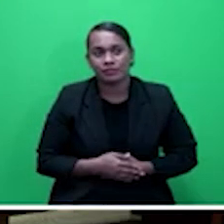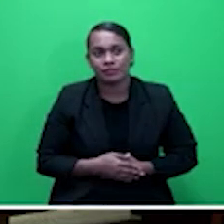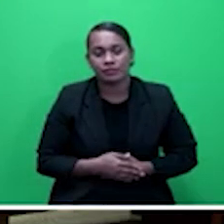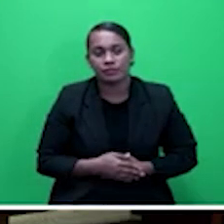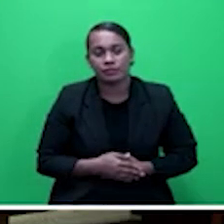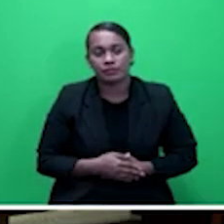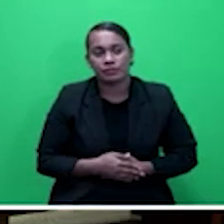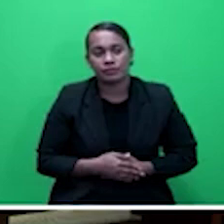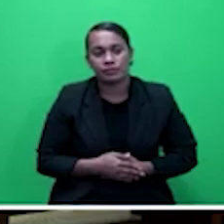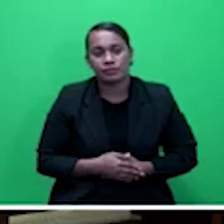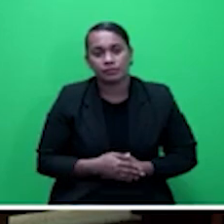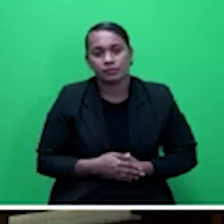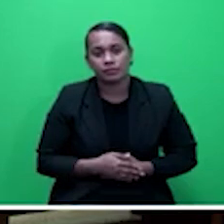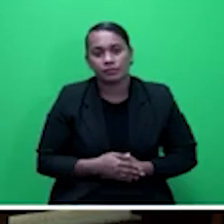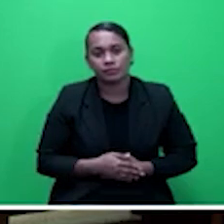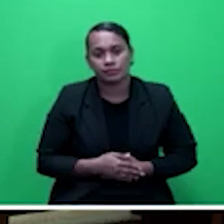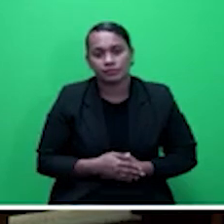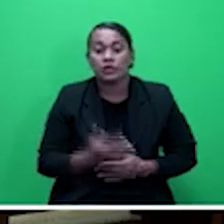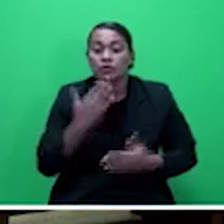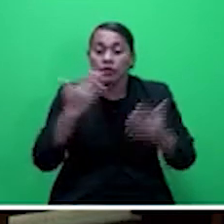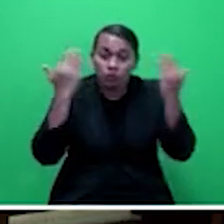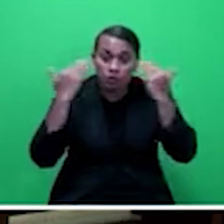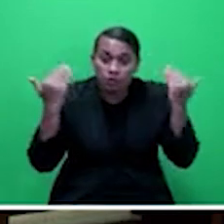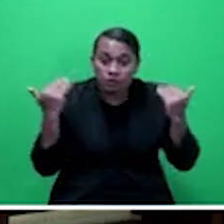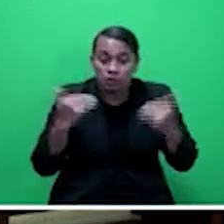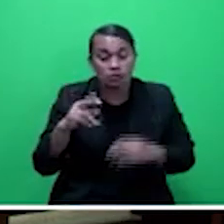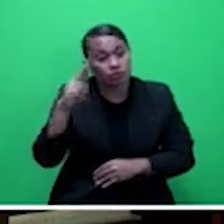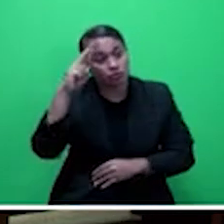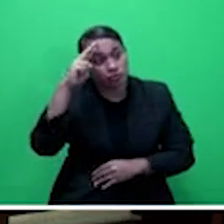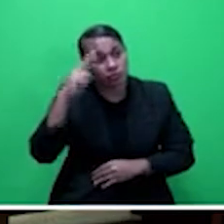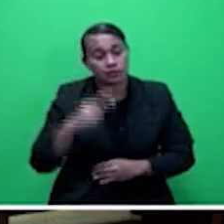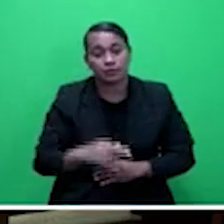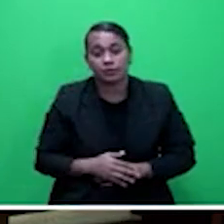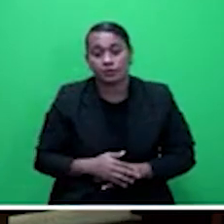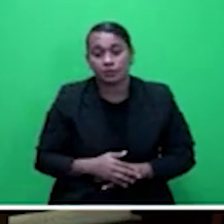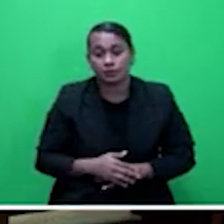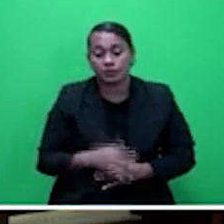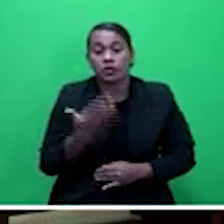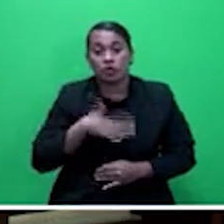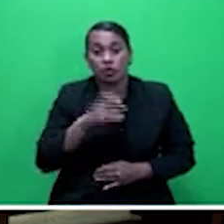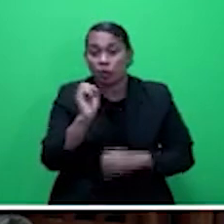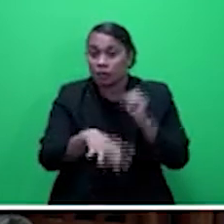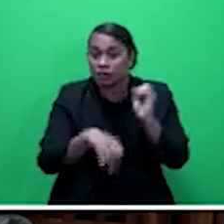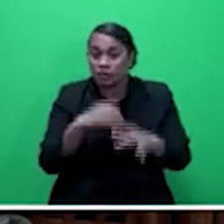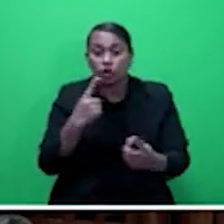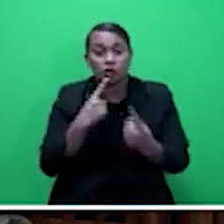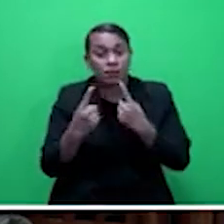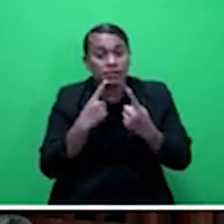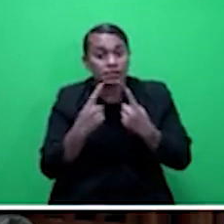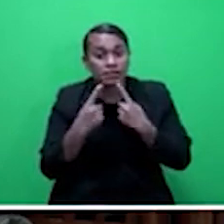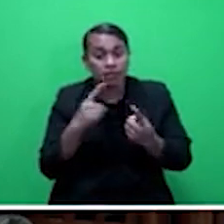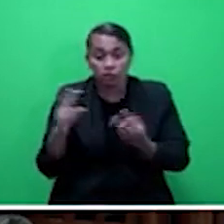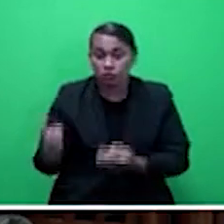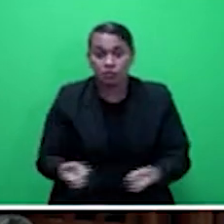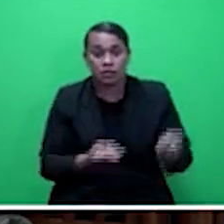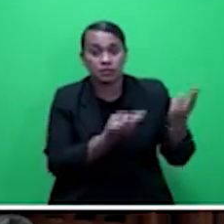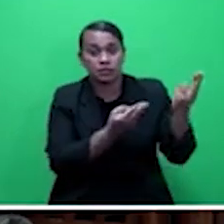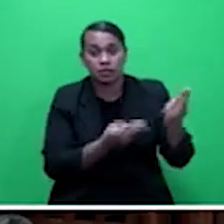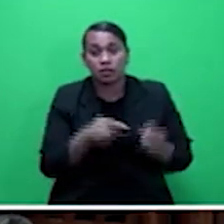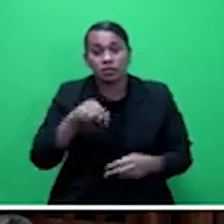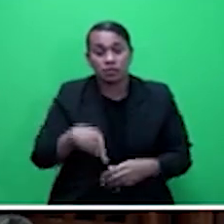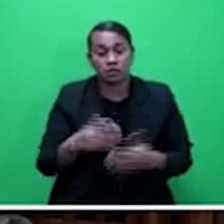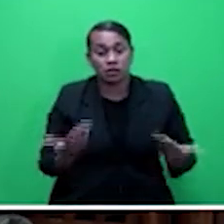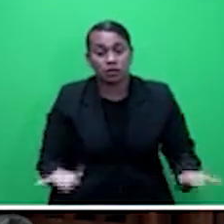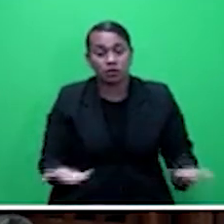Thank you, honourable Speaker, sir. I'd like to contribute to the motion before the House, but I think enough has